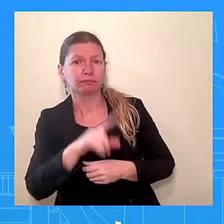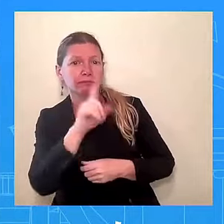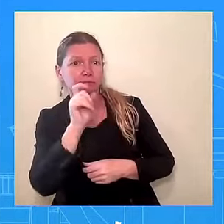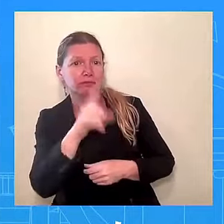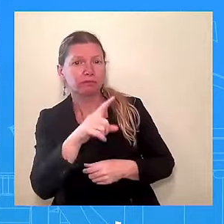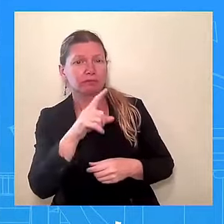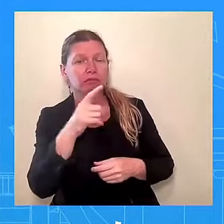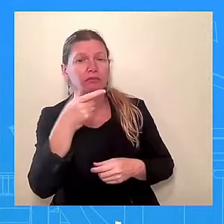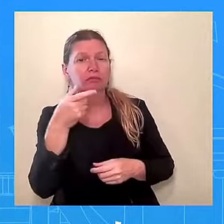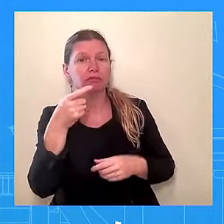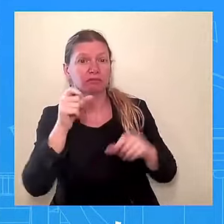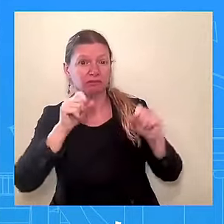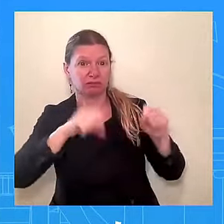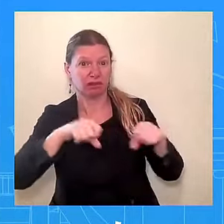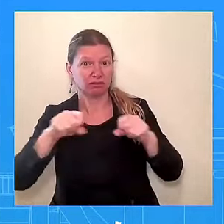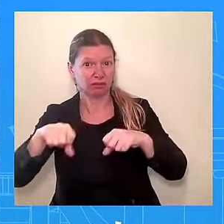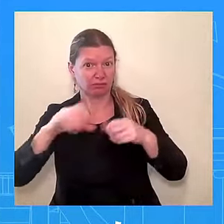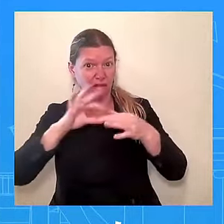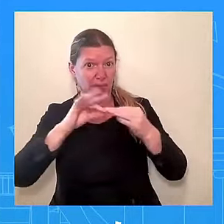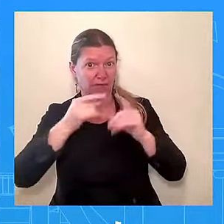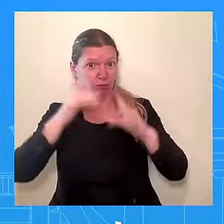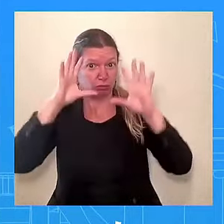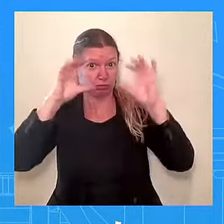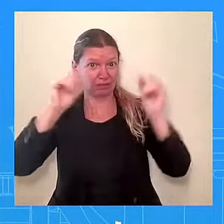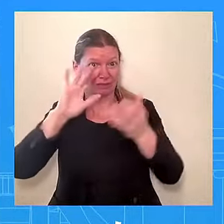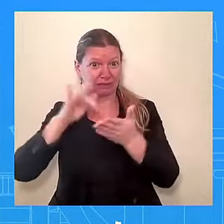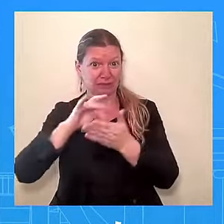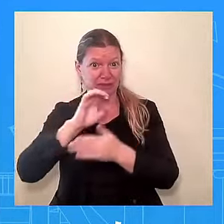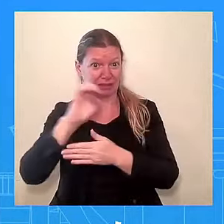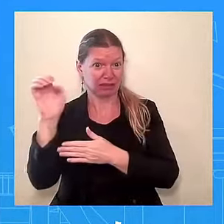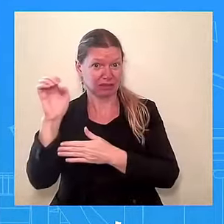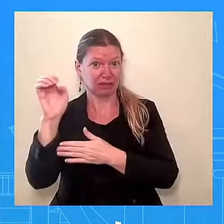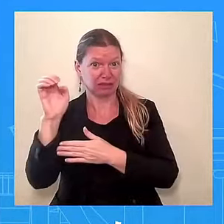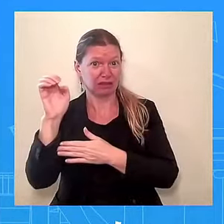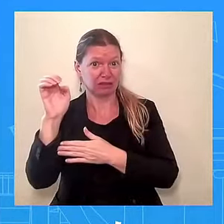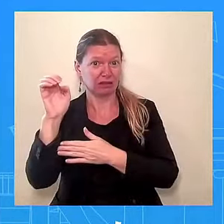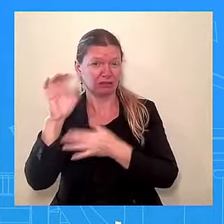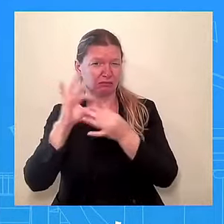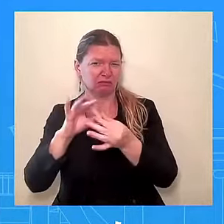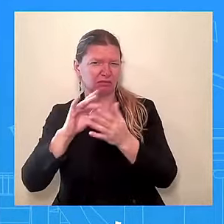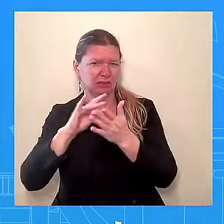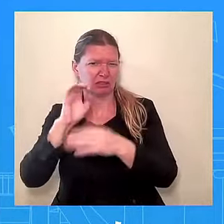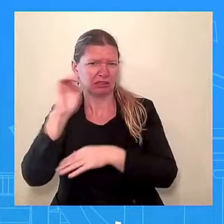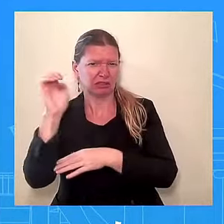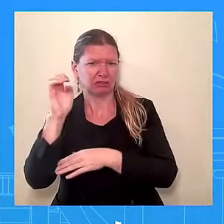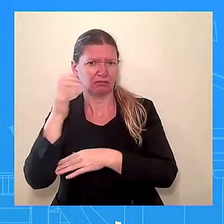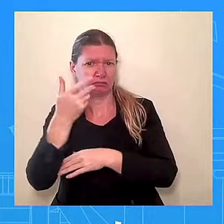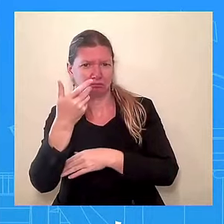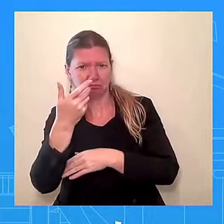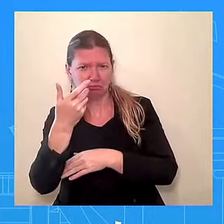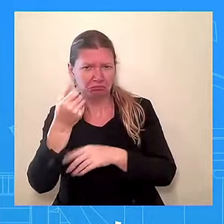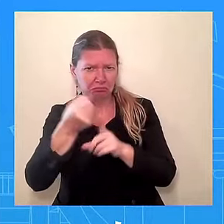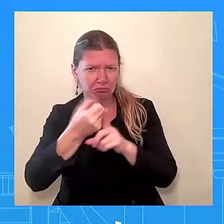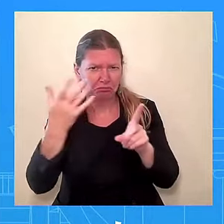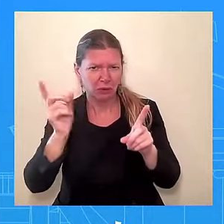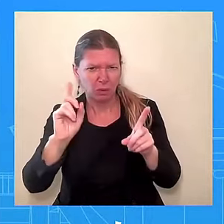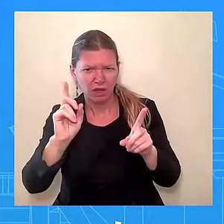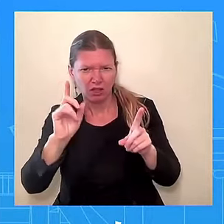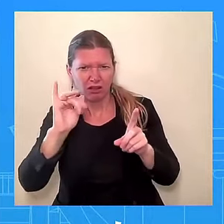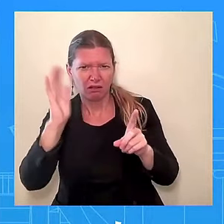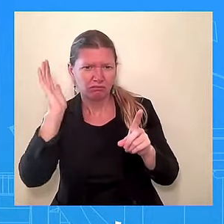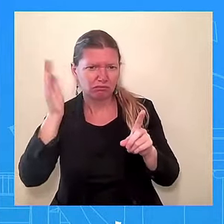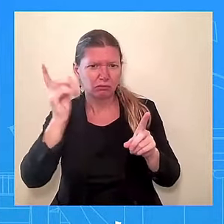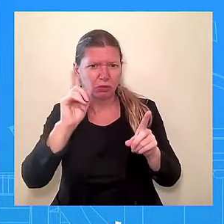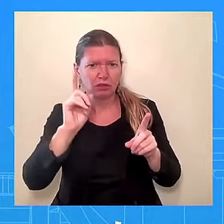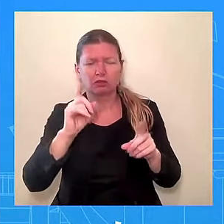would be? And then I'm just... I you'll continue to hear from him and I said you'll see him certainly later this week. That's what I